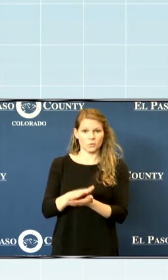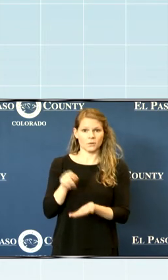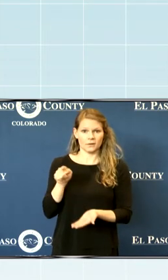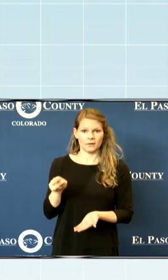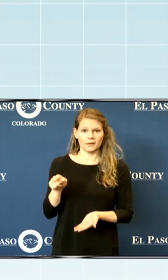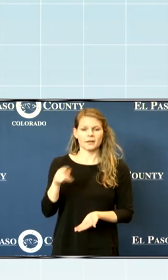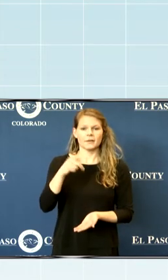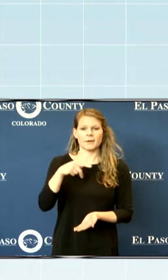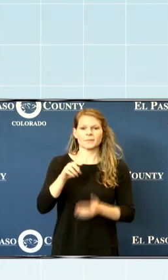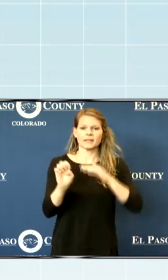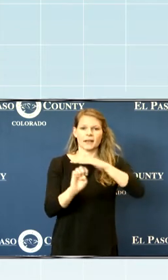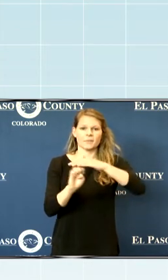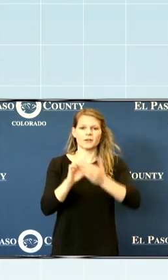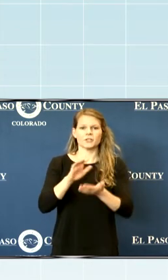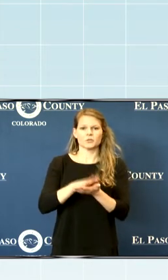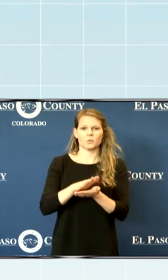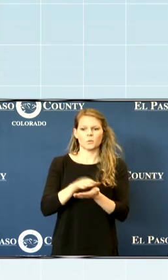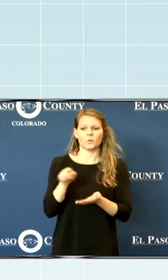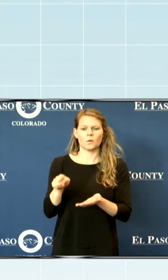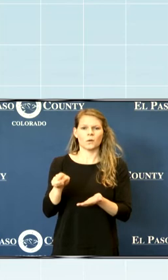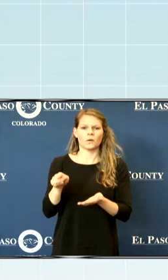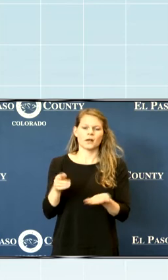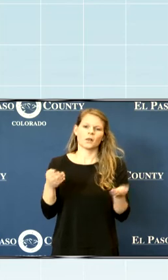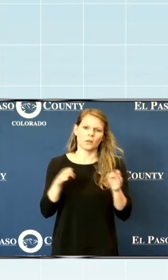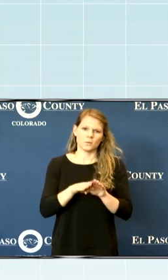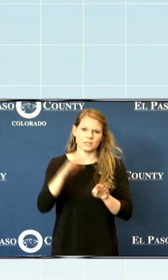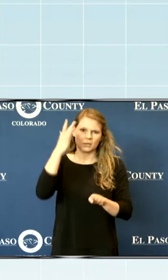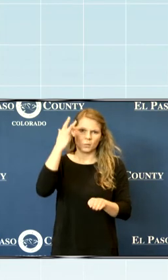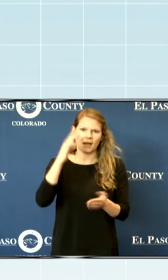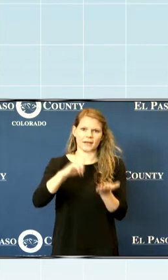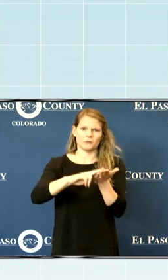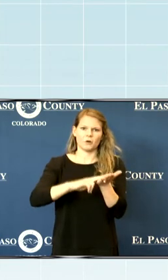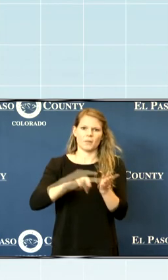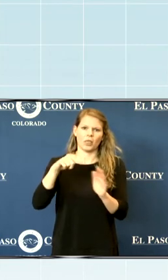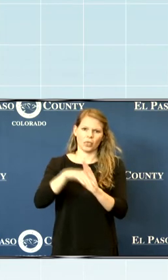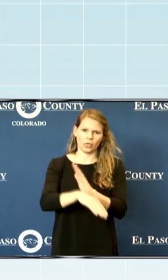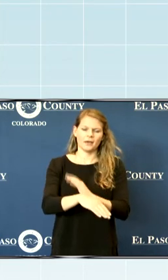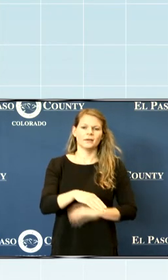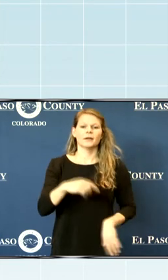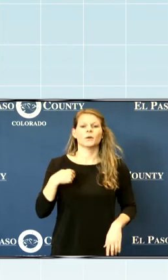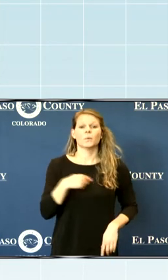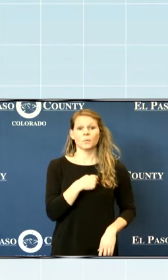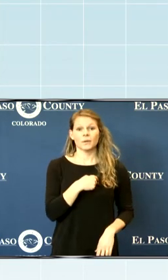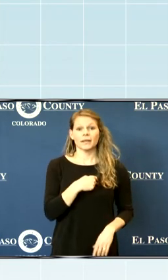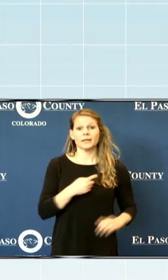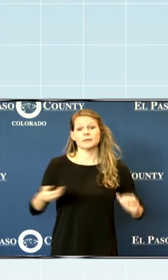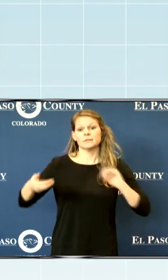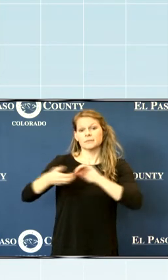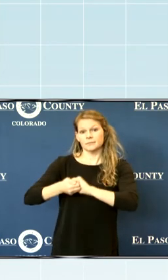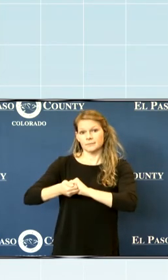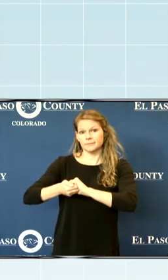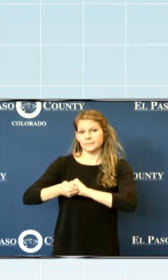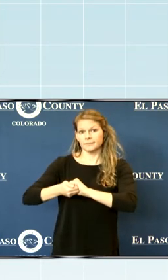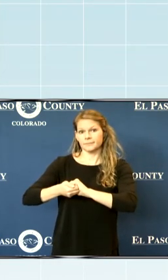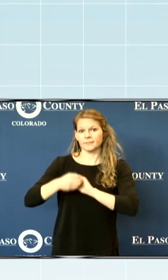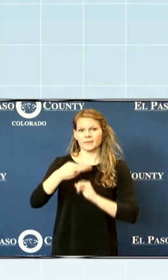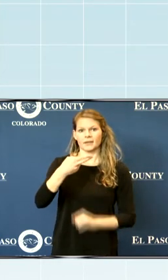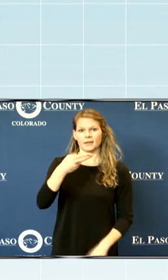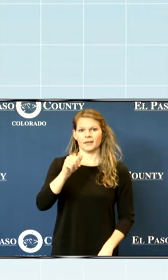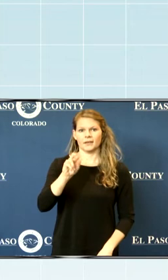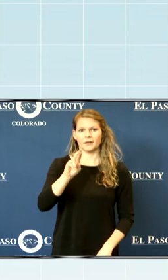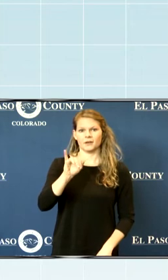Pikes Peak Elementary is closing due to low enrollment and when we partnered with Harrison